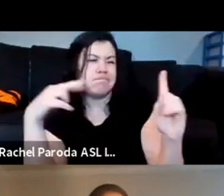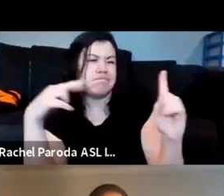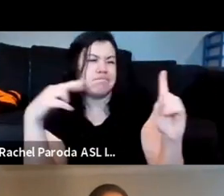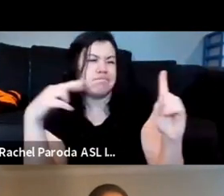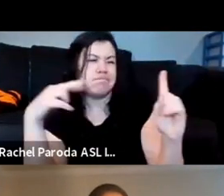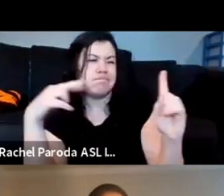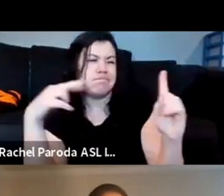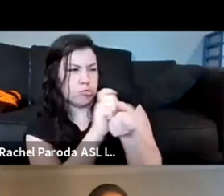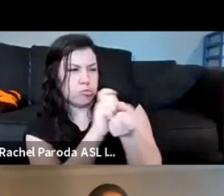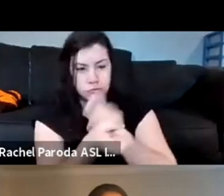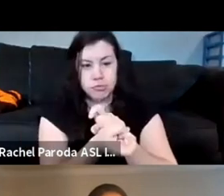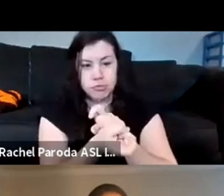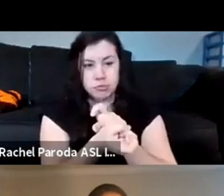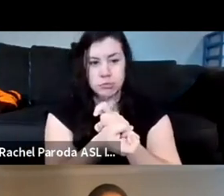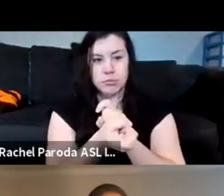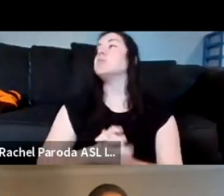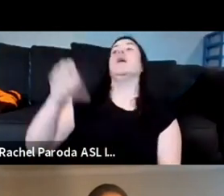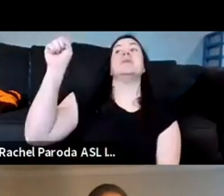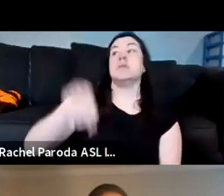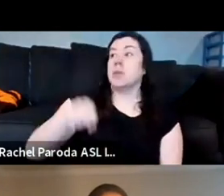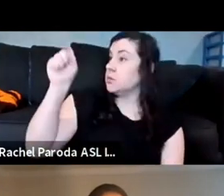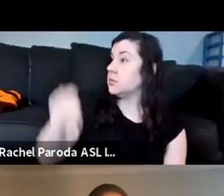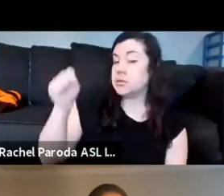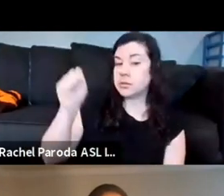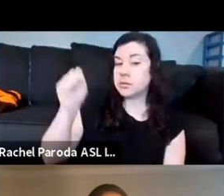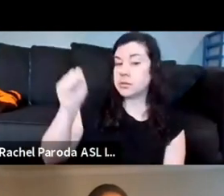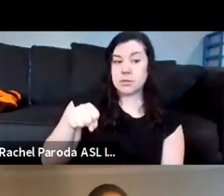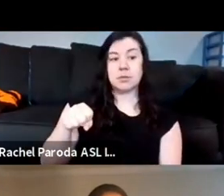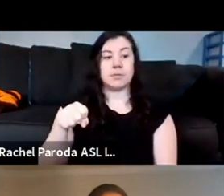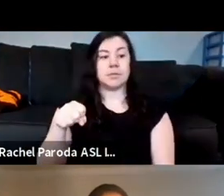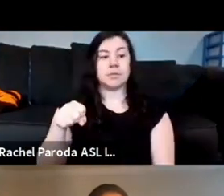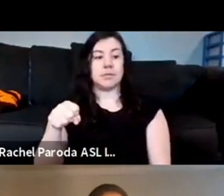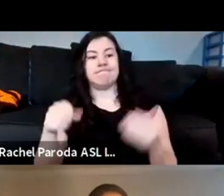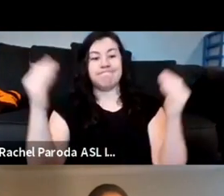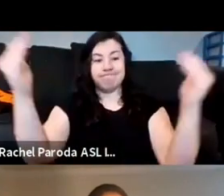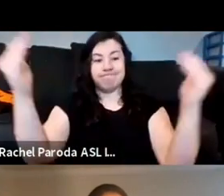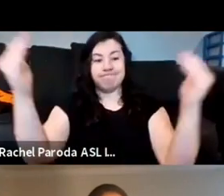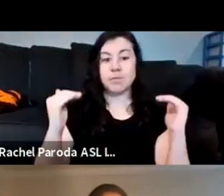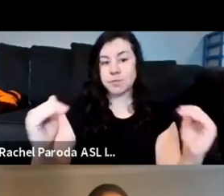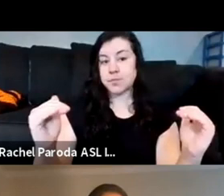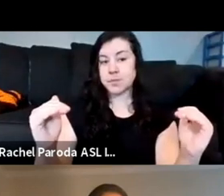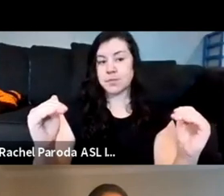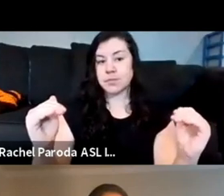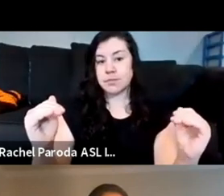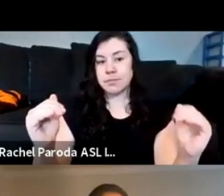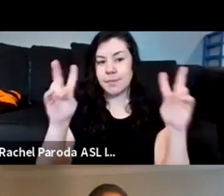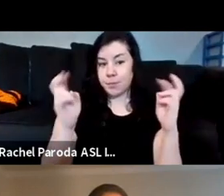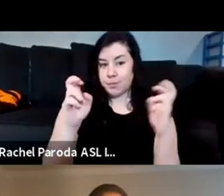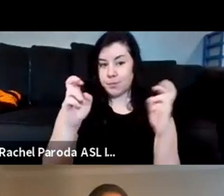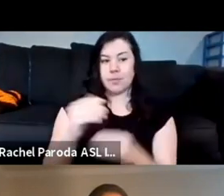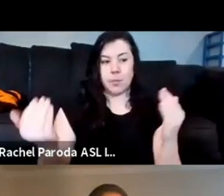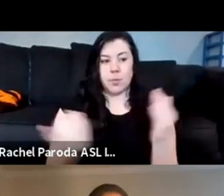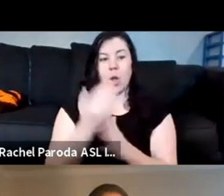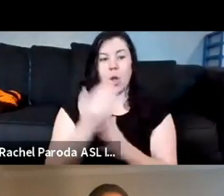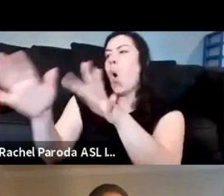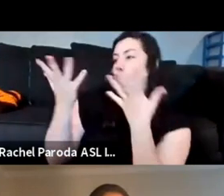yes yes yes yes was wonder if this connects to our um to our next category to our next theme oh but key